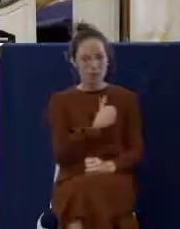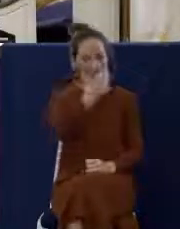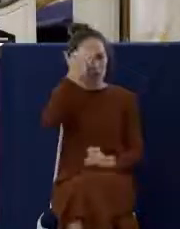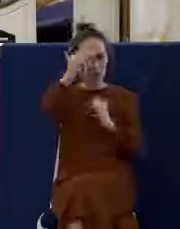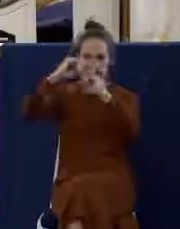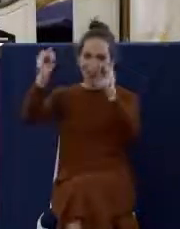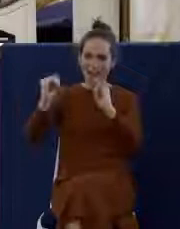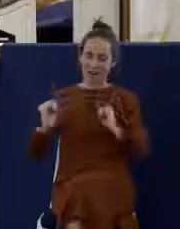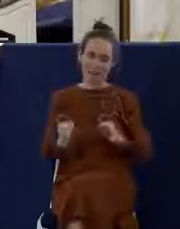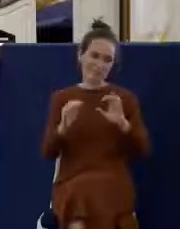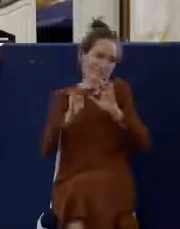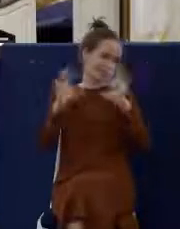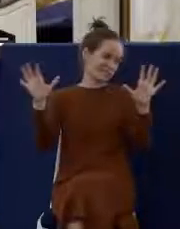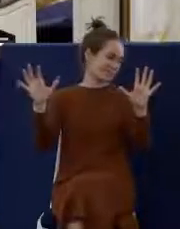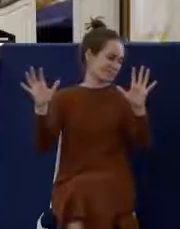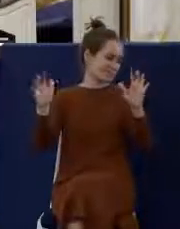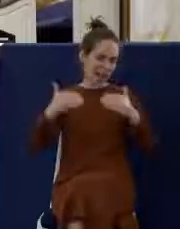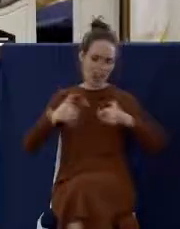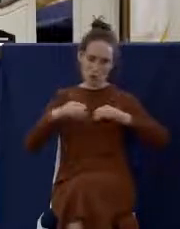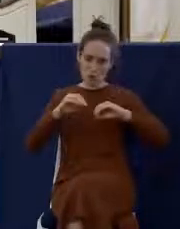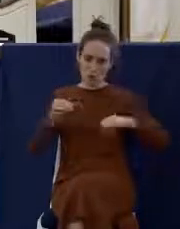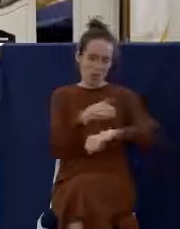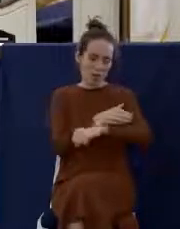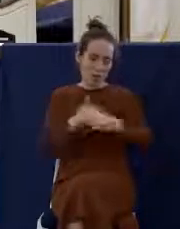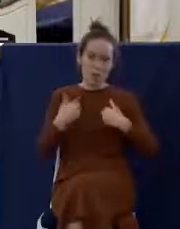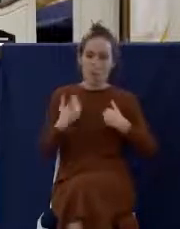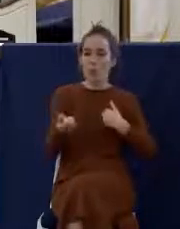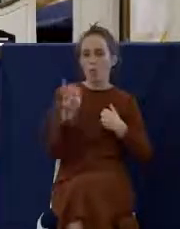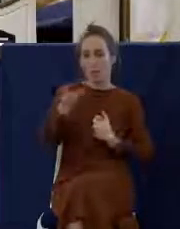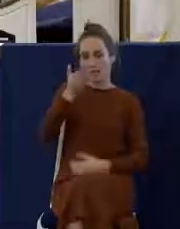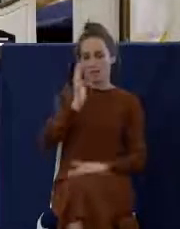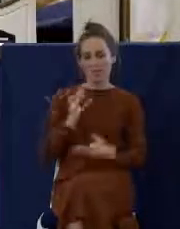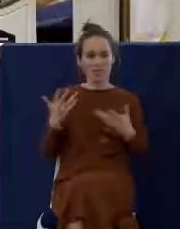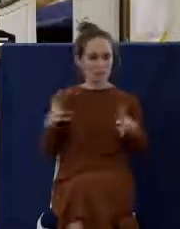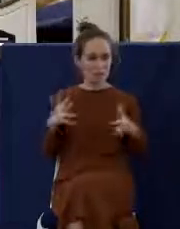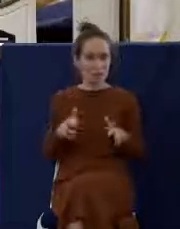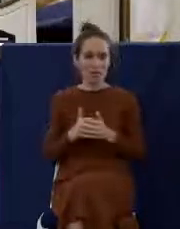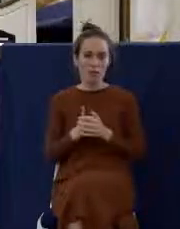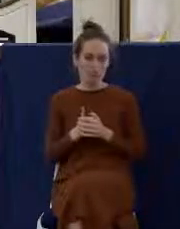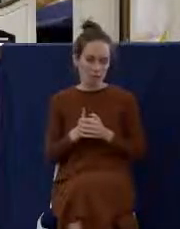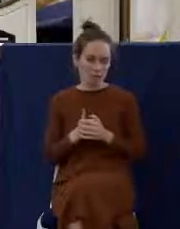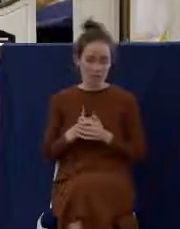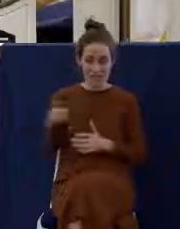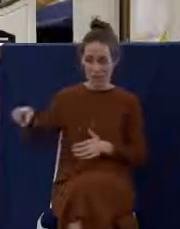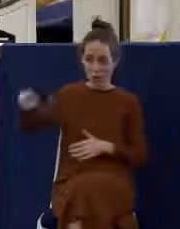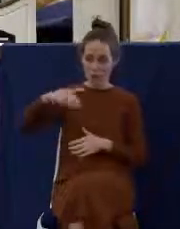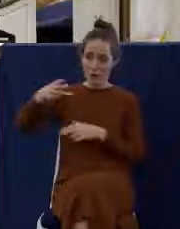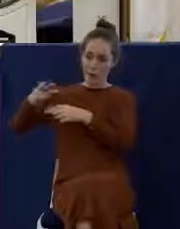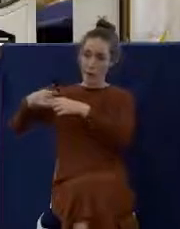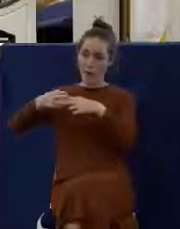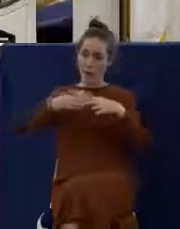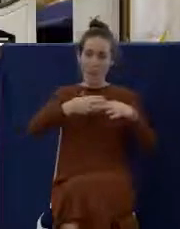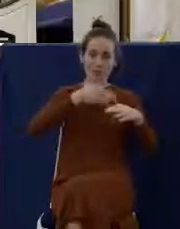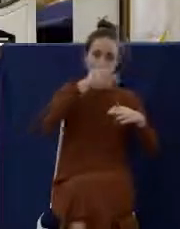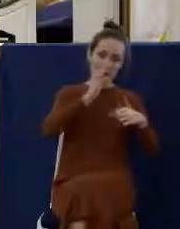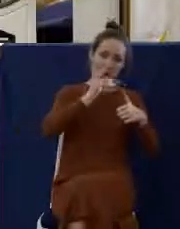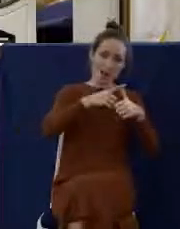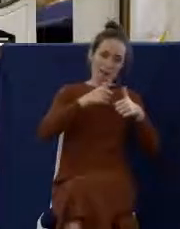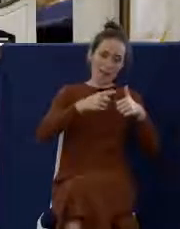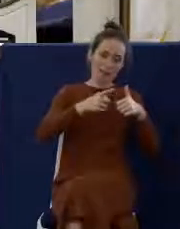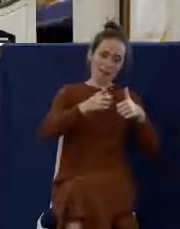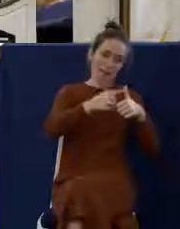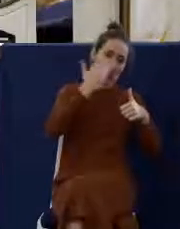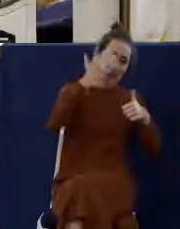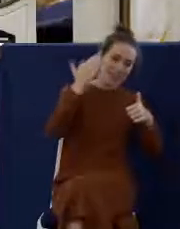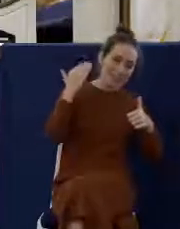nothing in the world and that there's no other God but one. For though there be that are called gods, whether in heaven or earth, as there